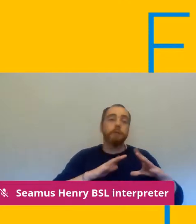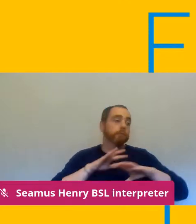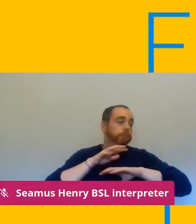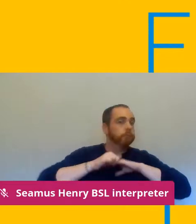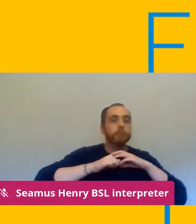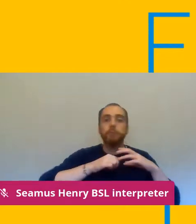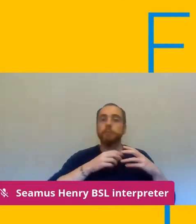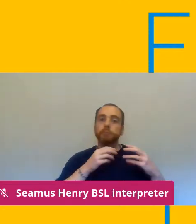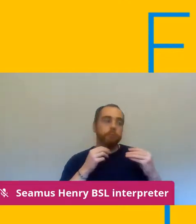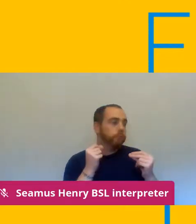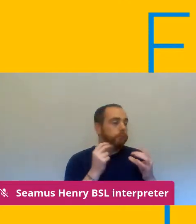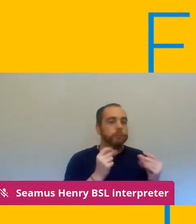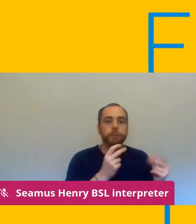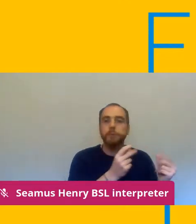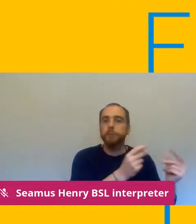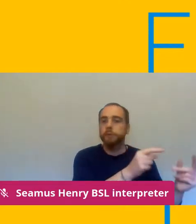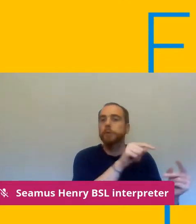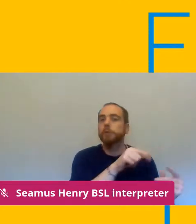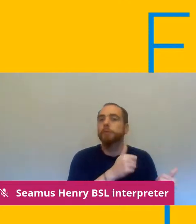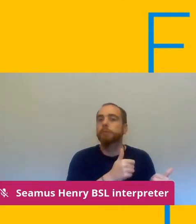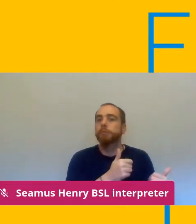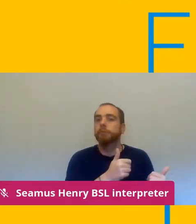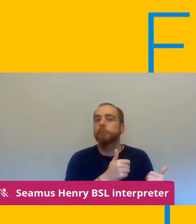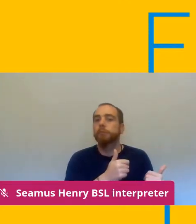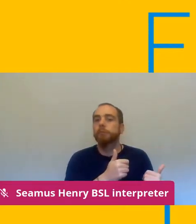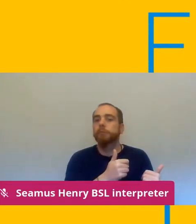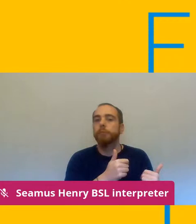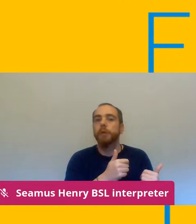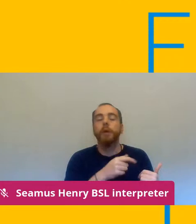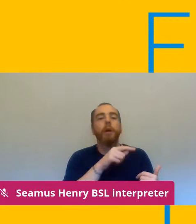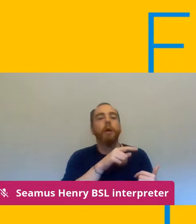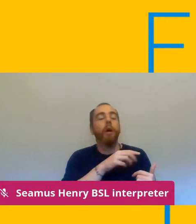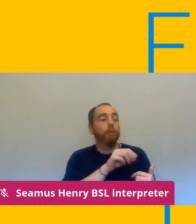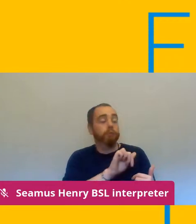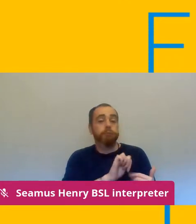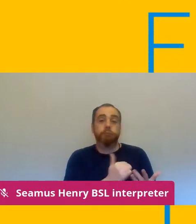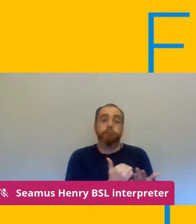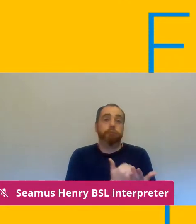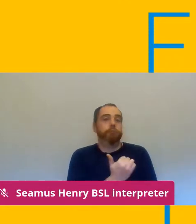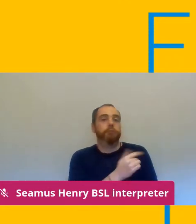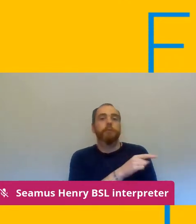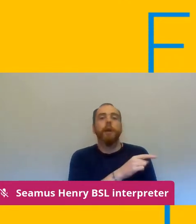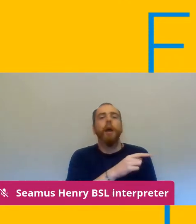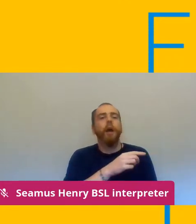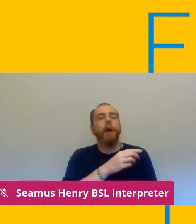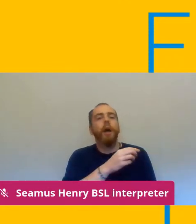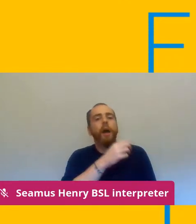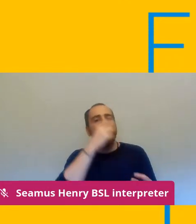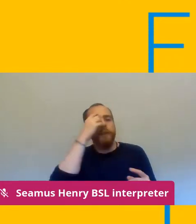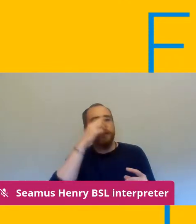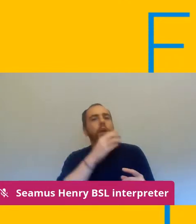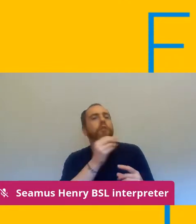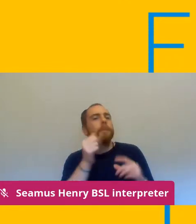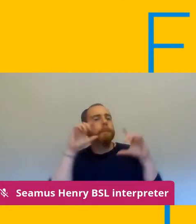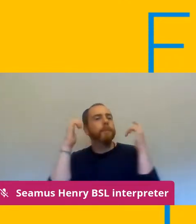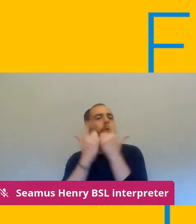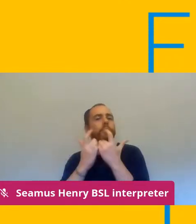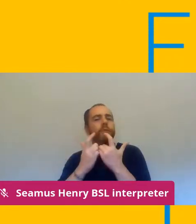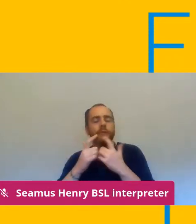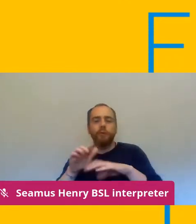bit slower but i think that was more down to they were waiting for public health england and the track and trace rather than it being the institution itself